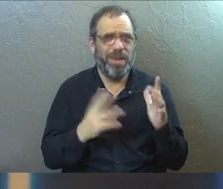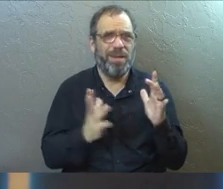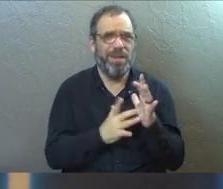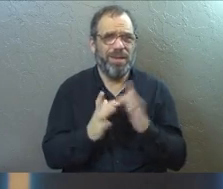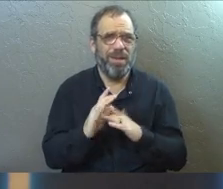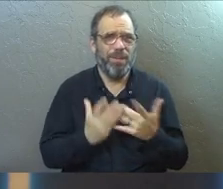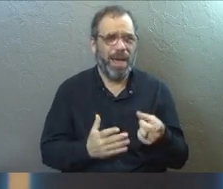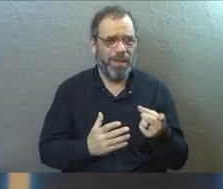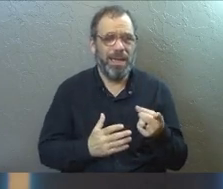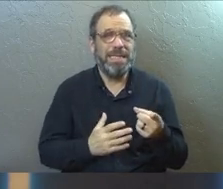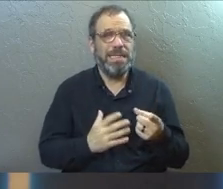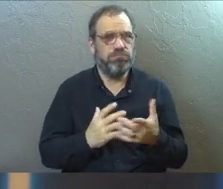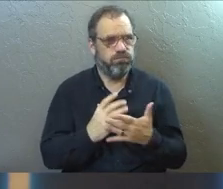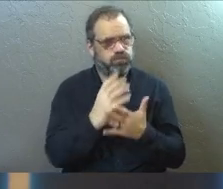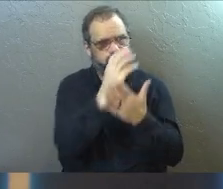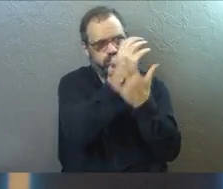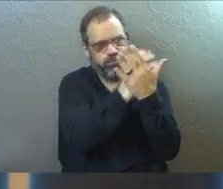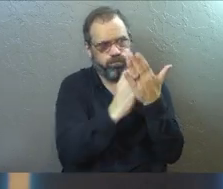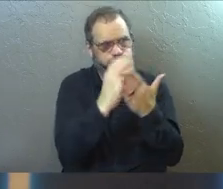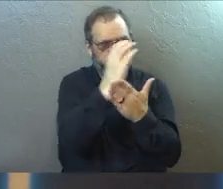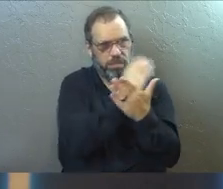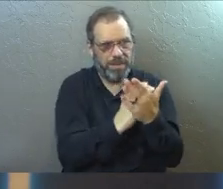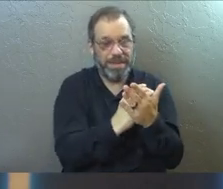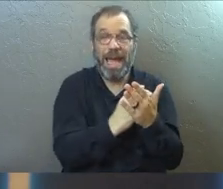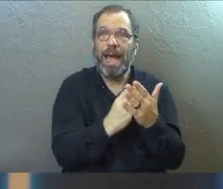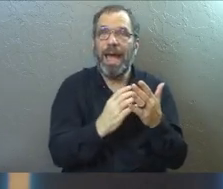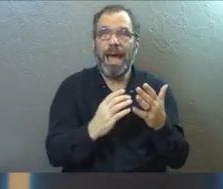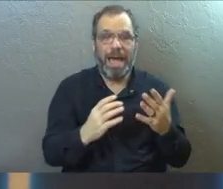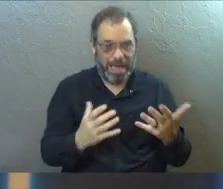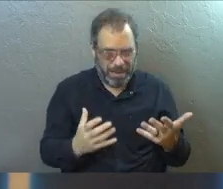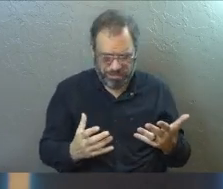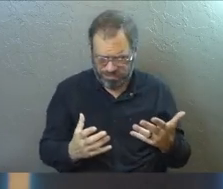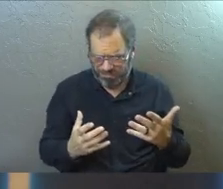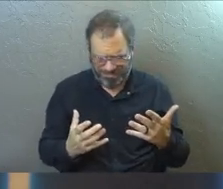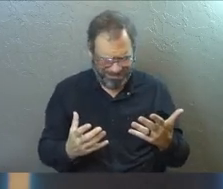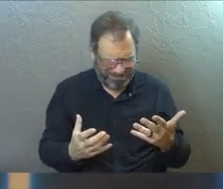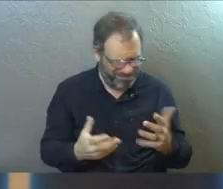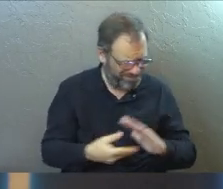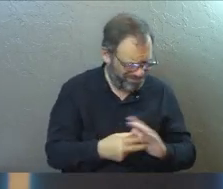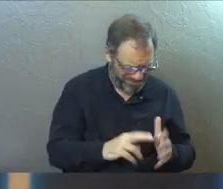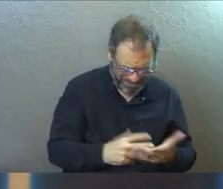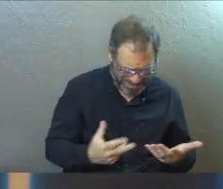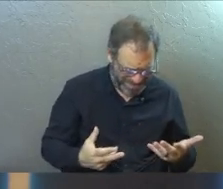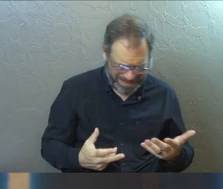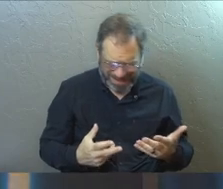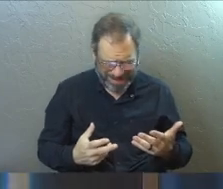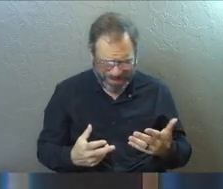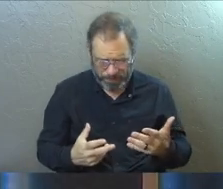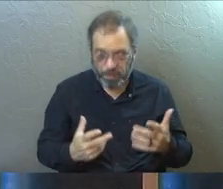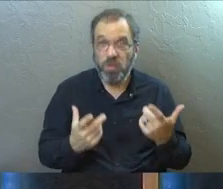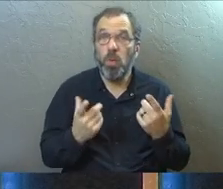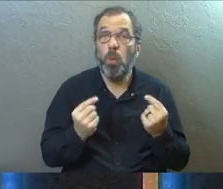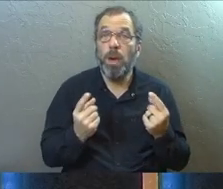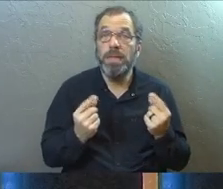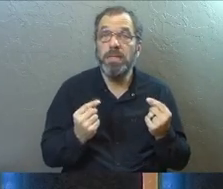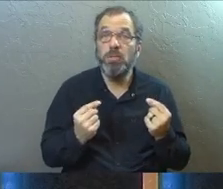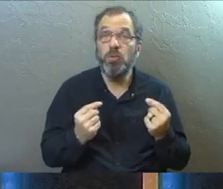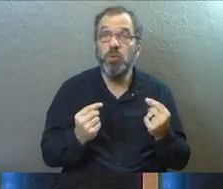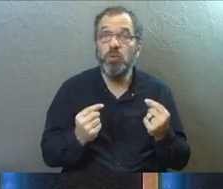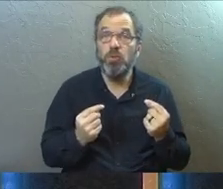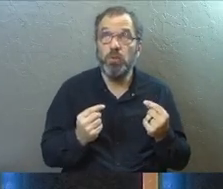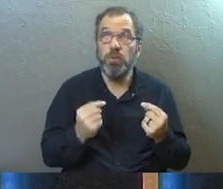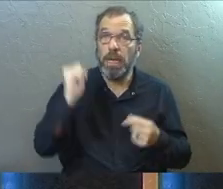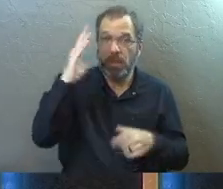because he's going after it. And he's reading it and he's got nobody to explain it to him. So he takes the next step that